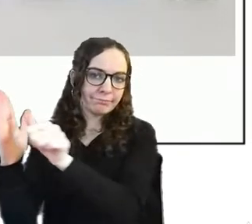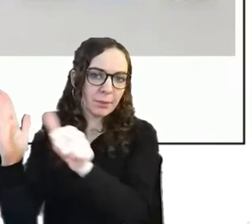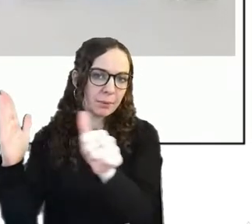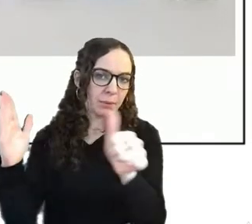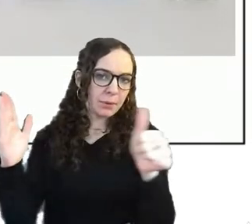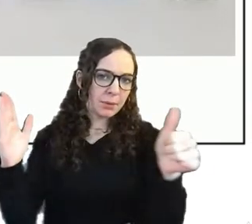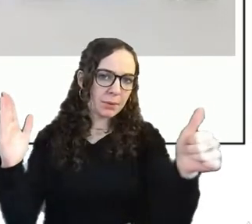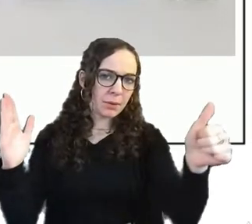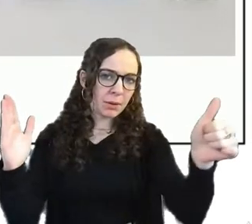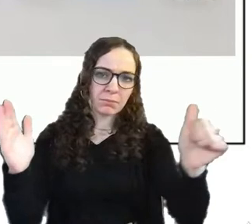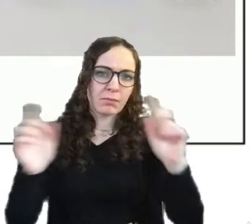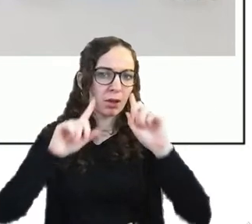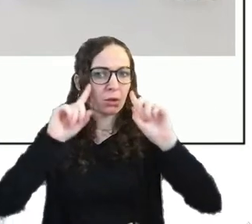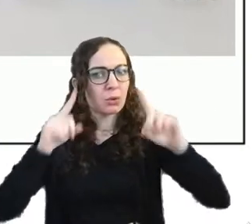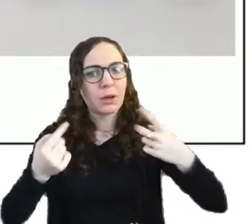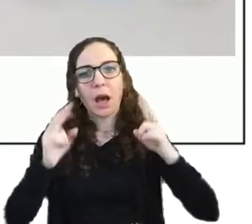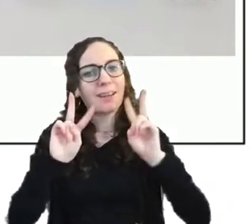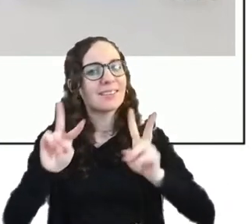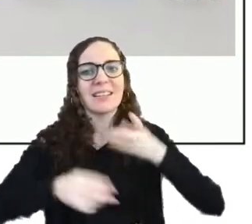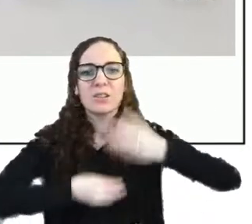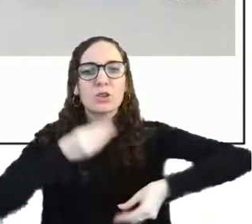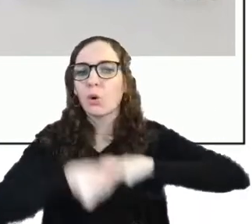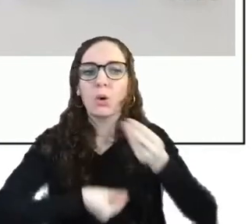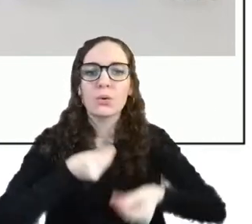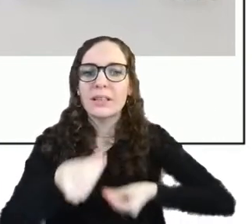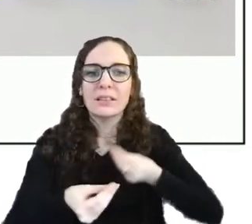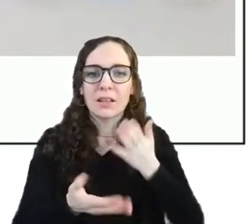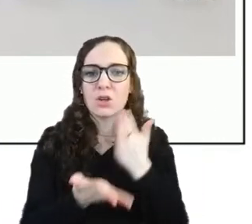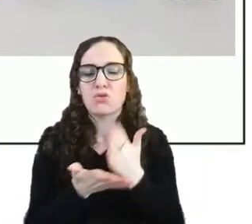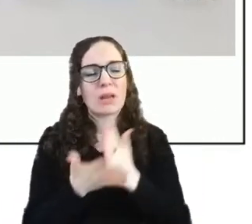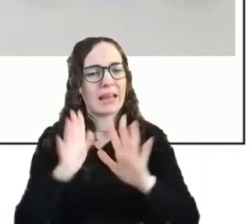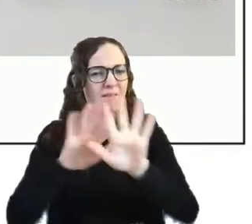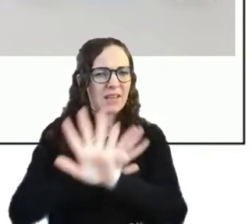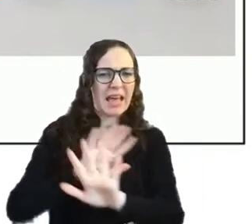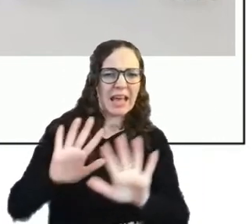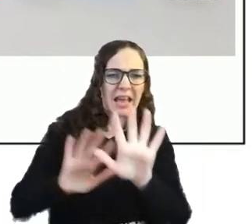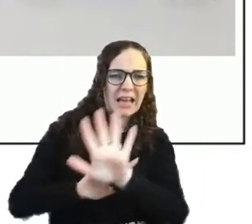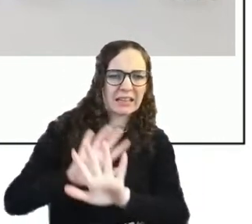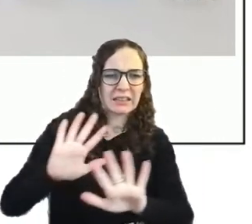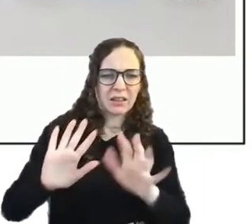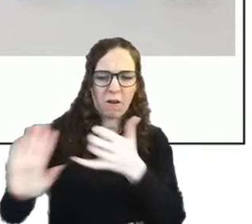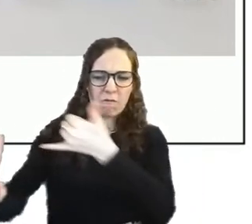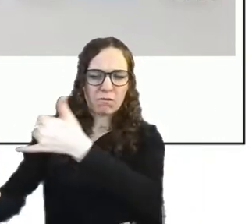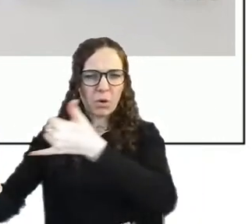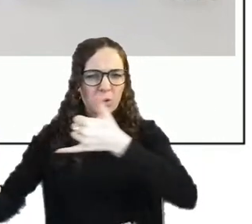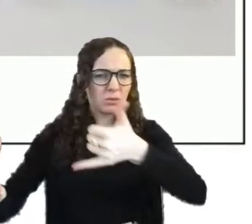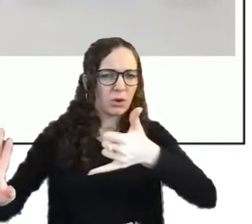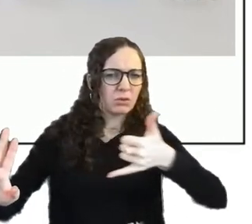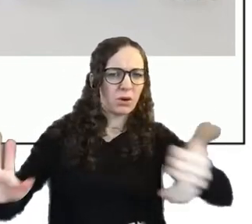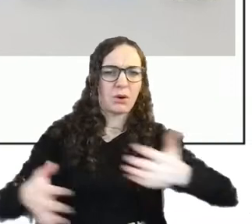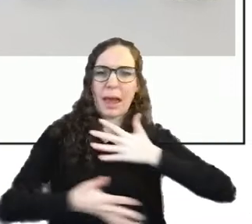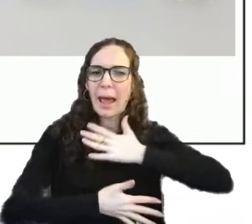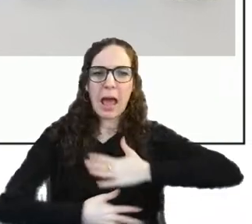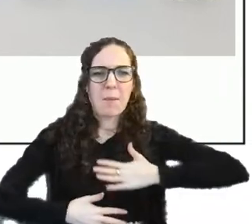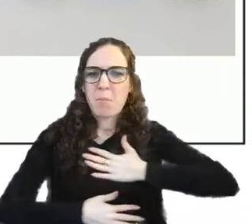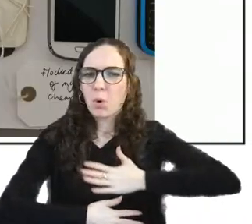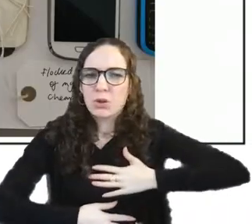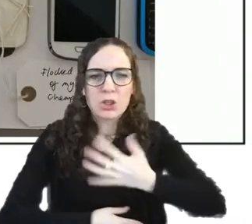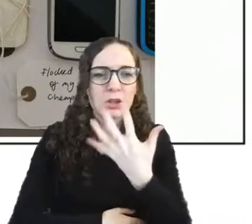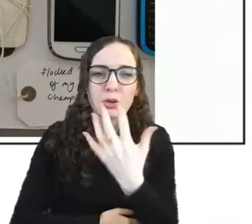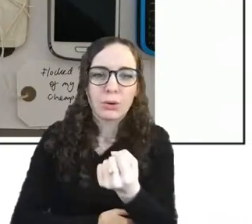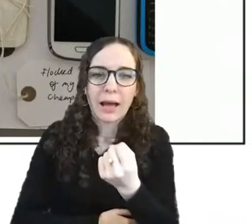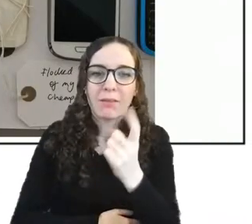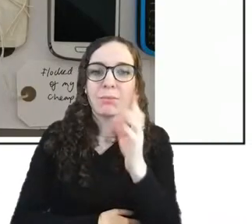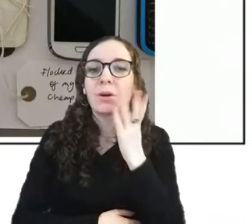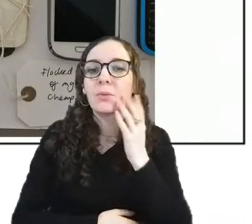see any of the stories attached like it's very vague there's like no emotion and then as you start adding